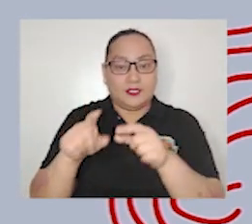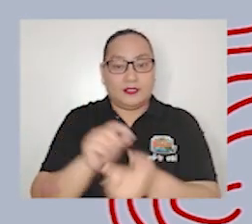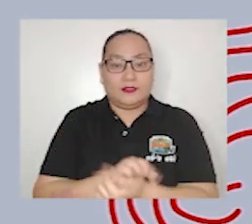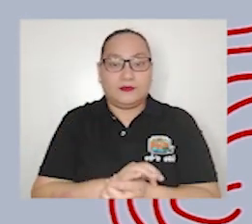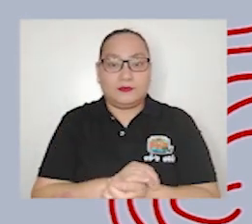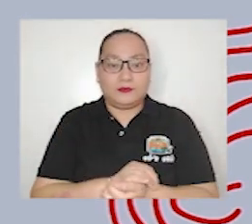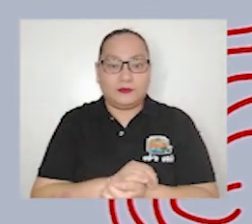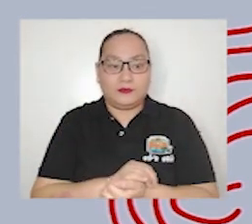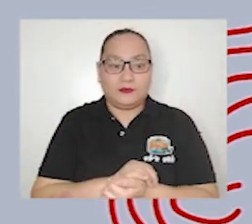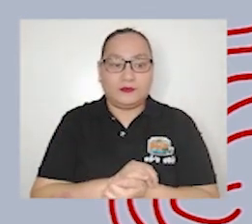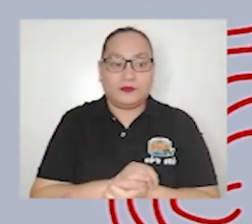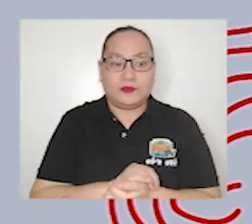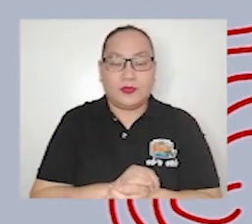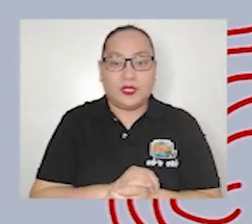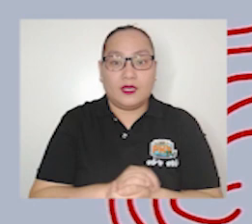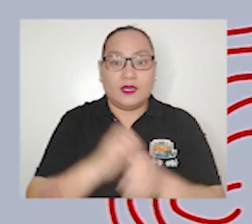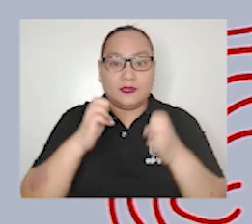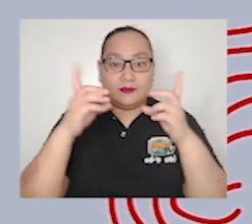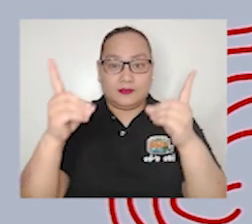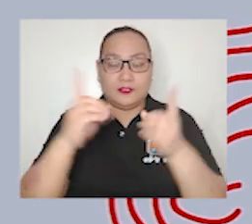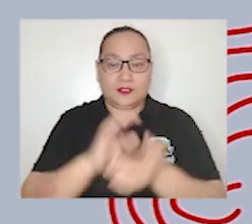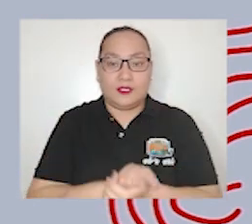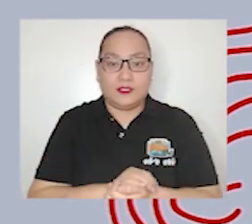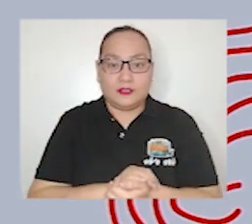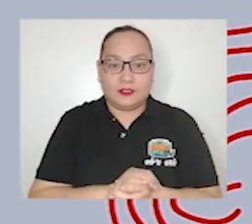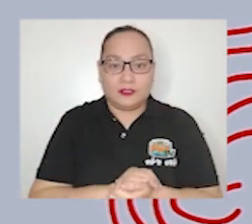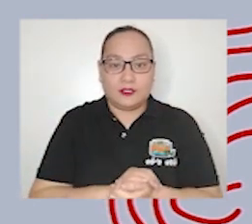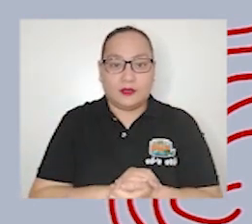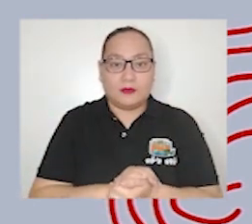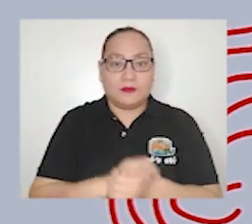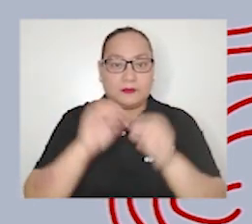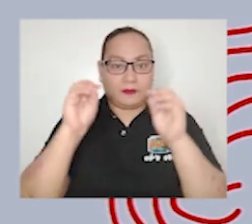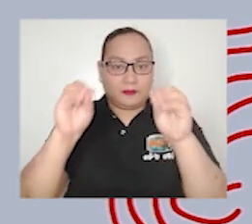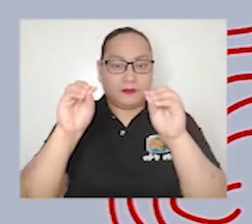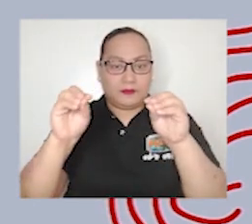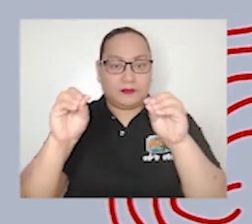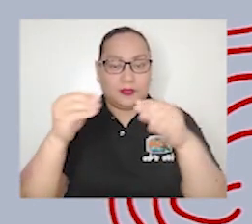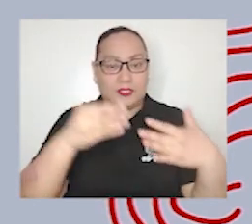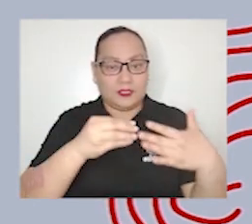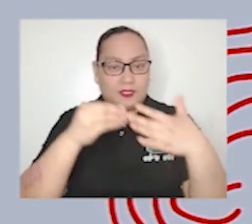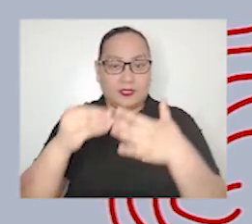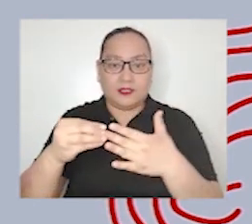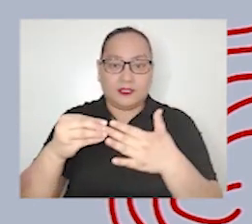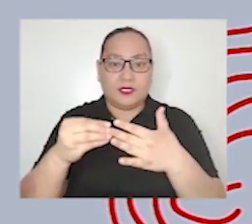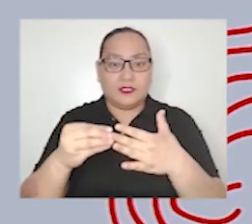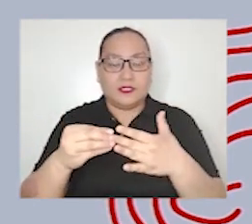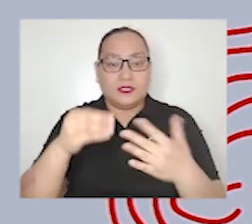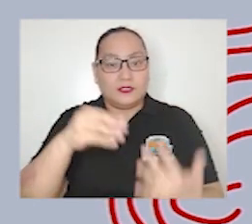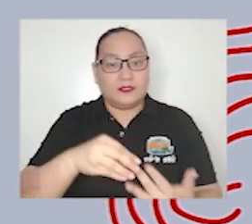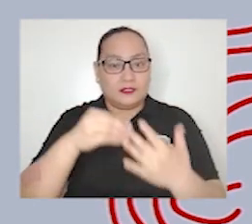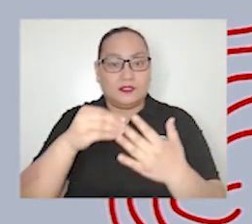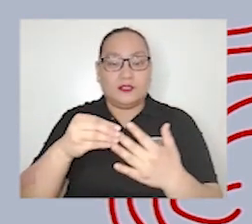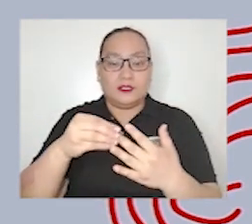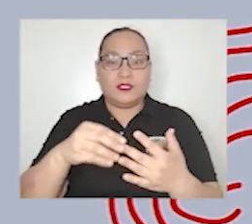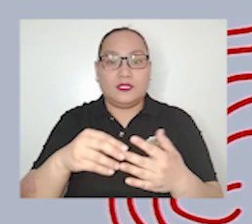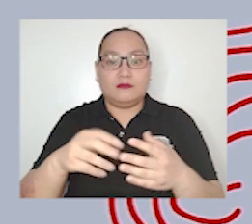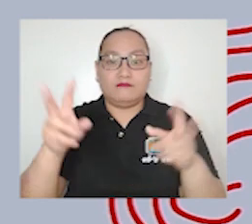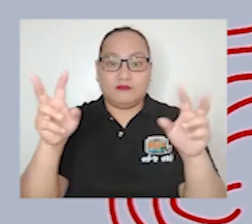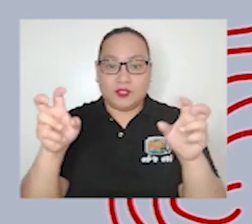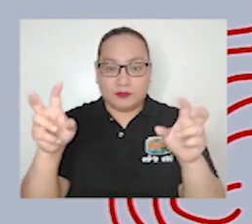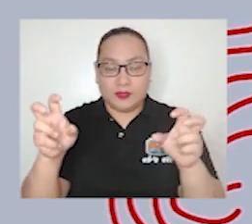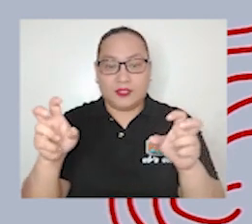by imparting guidance on various issues through the editorials commentaries and feature